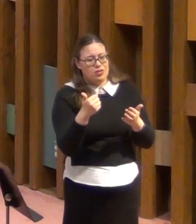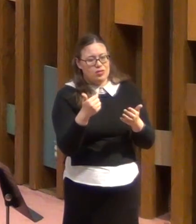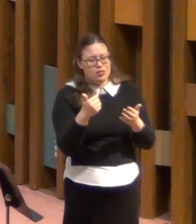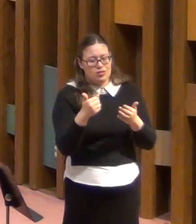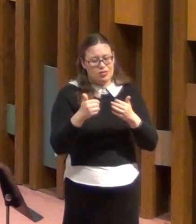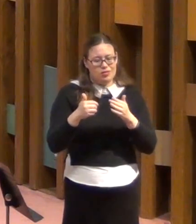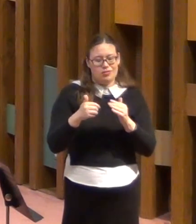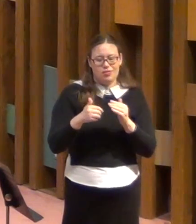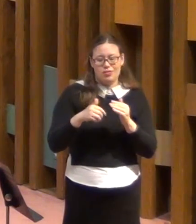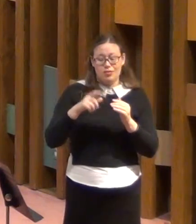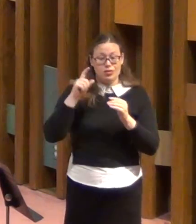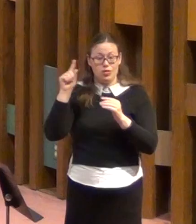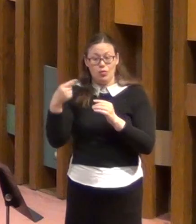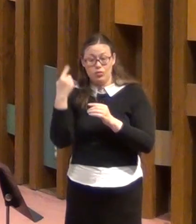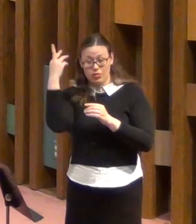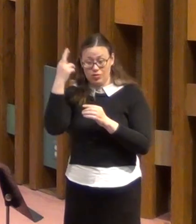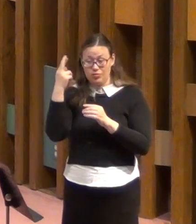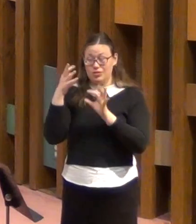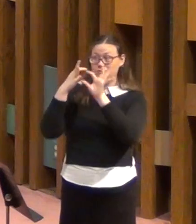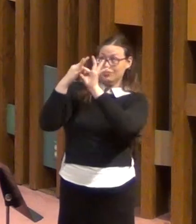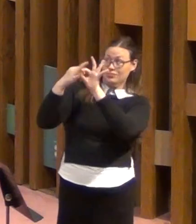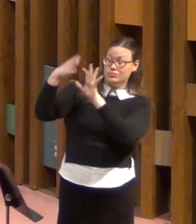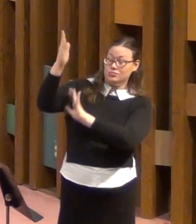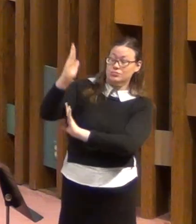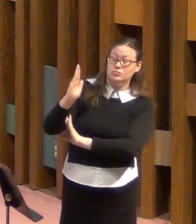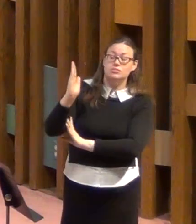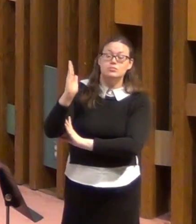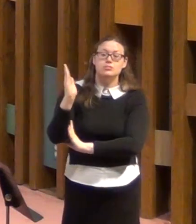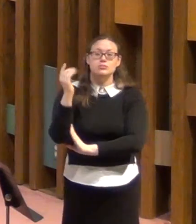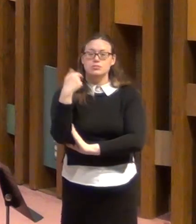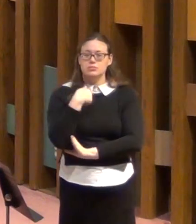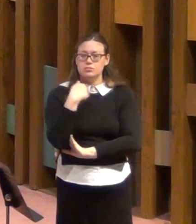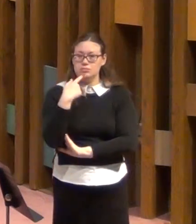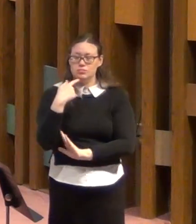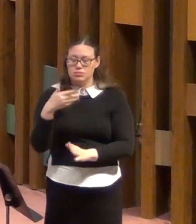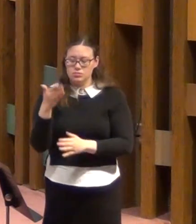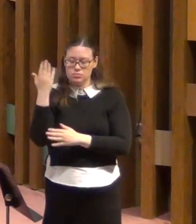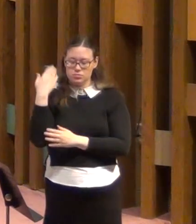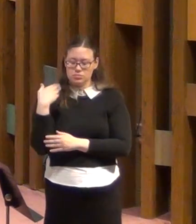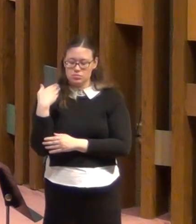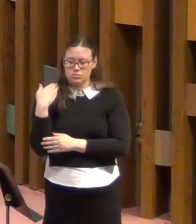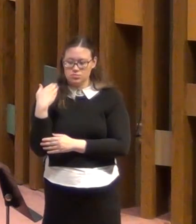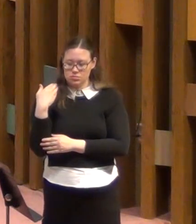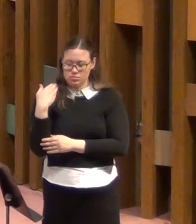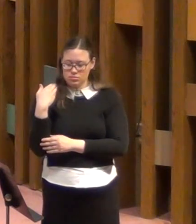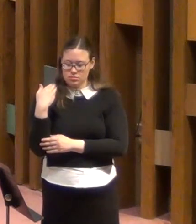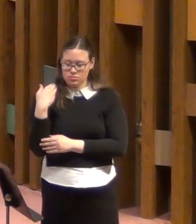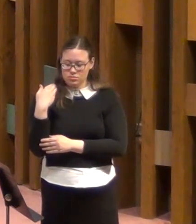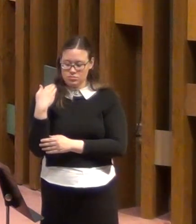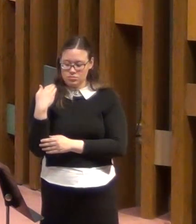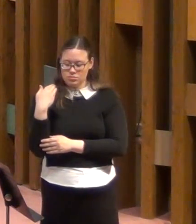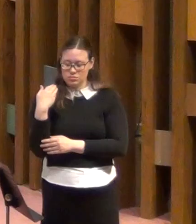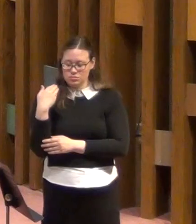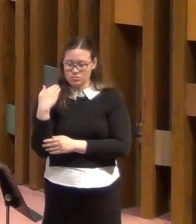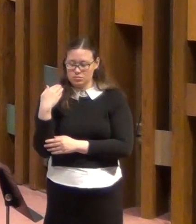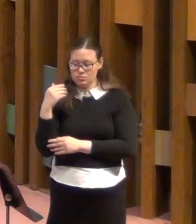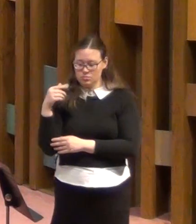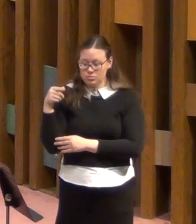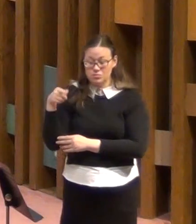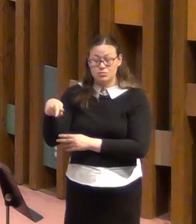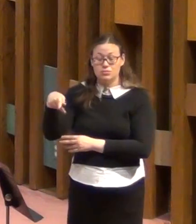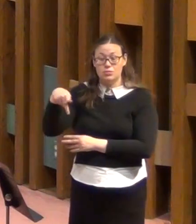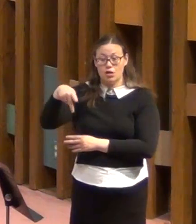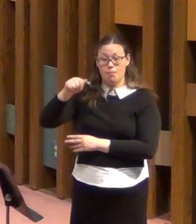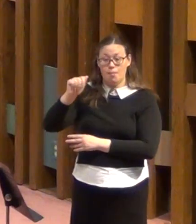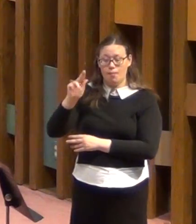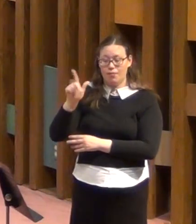to God. And as I said and demonstrated with this commentary, the troubles about which